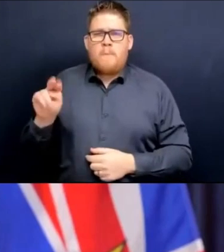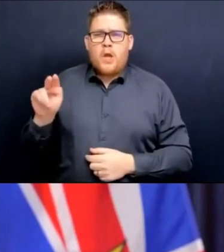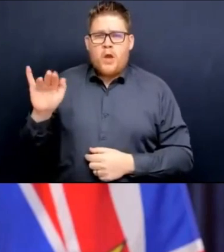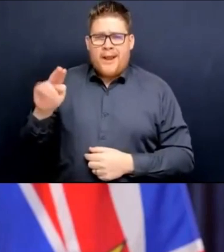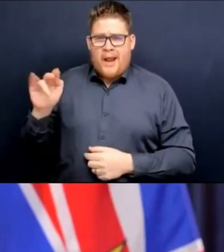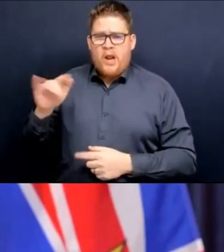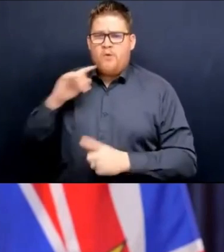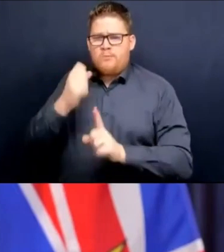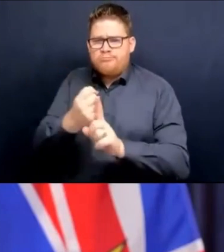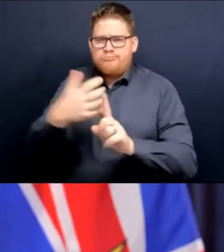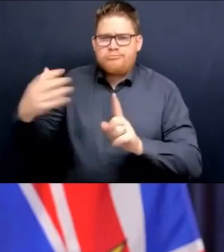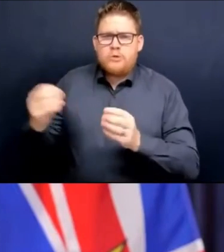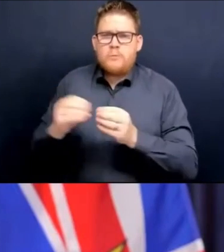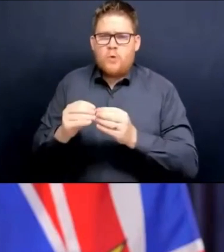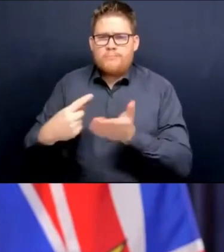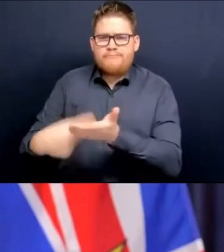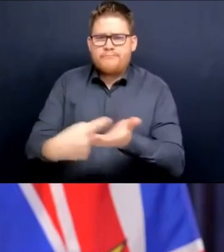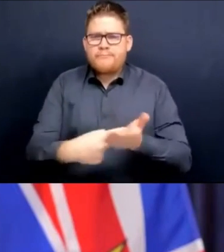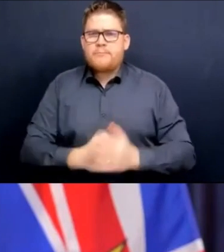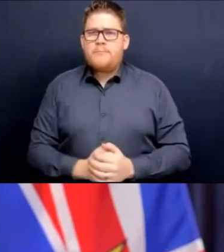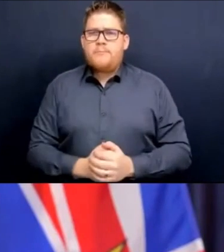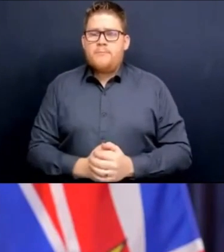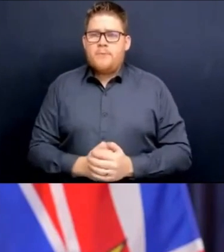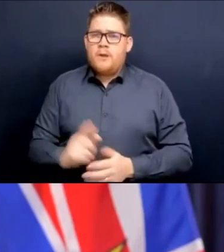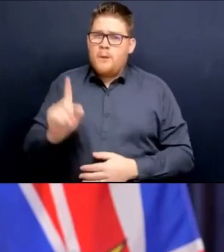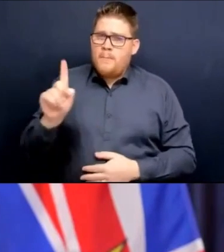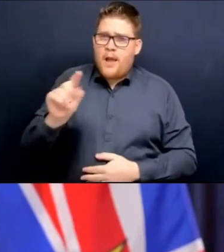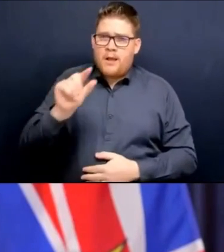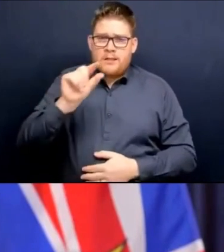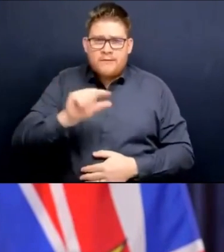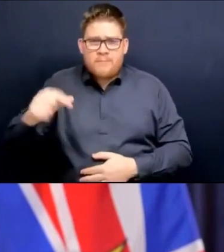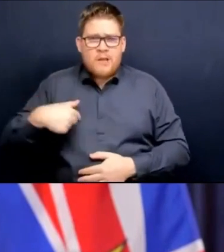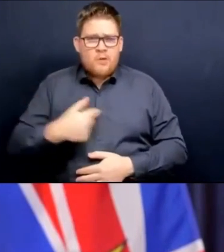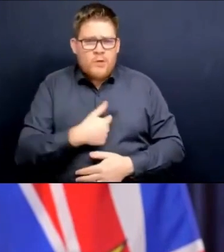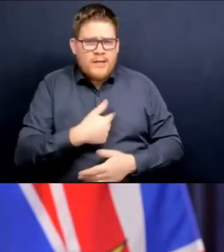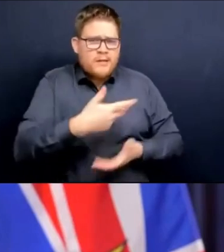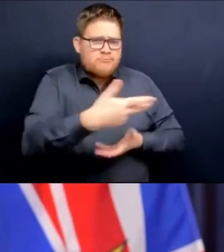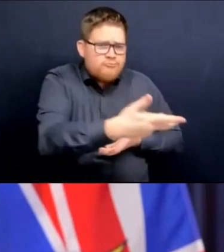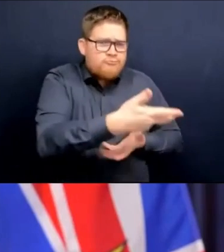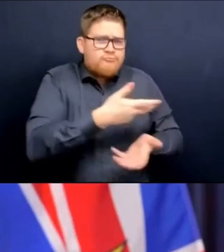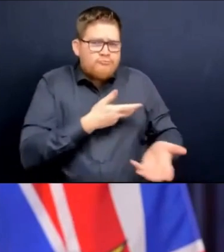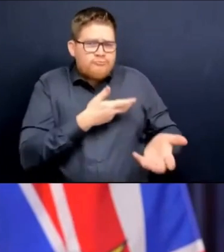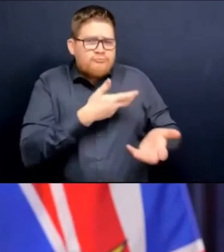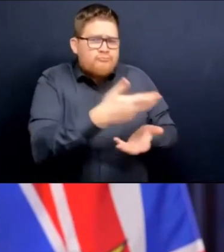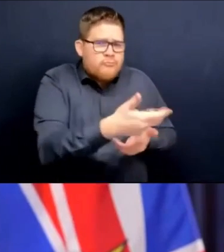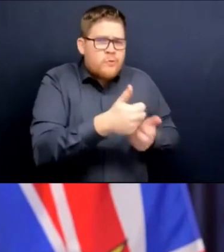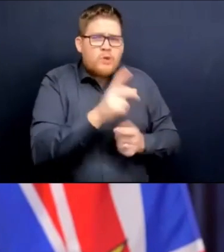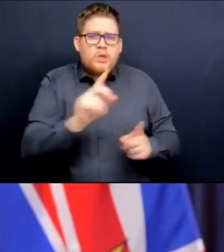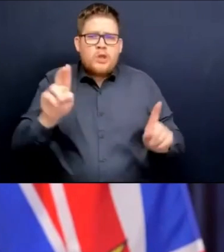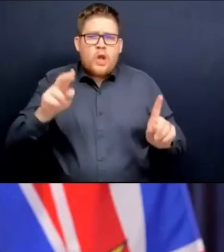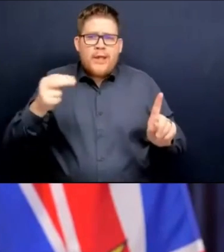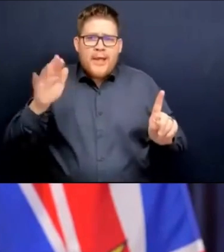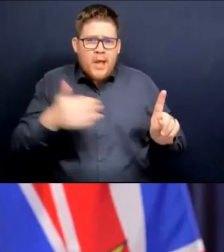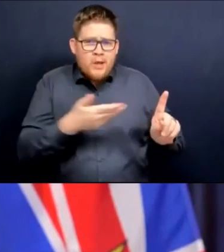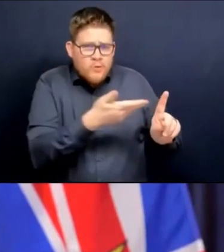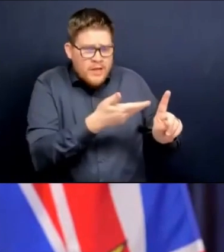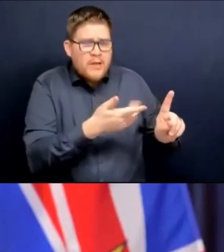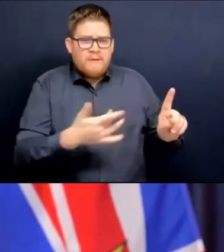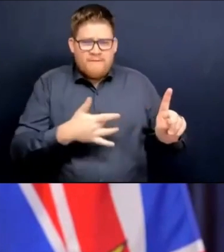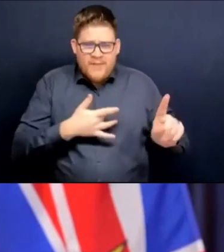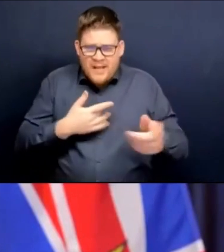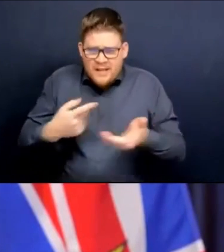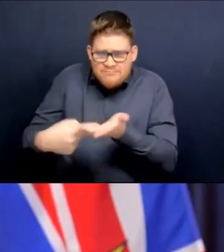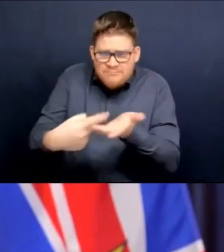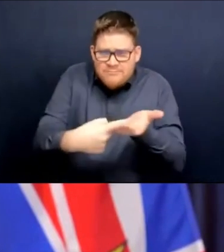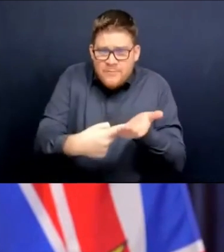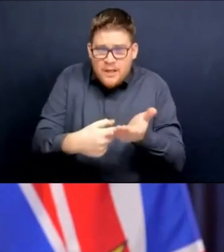government with the best public advice we can get from Dr. Henry and her team that allows us to ease these restrictions at this time and look